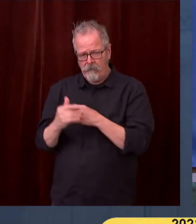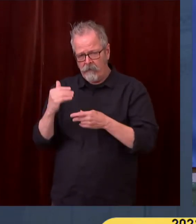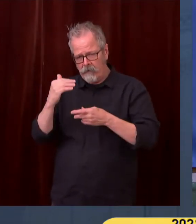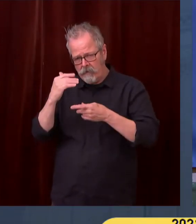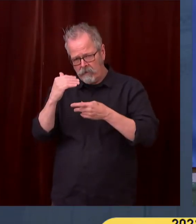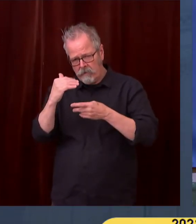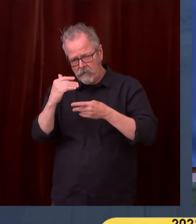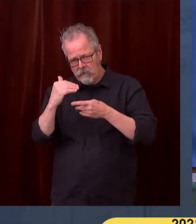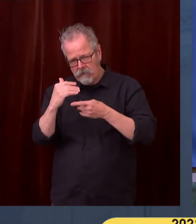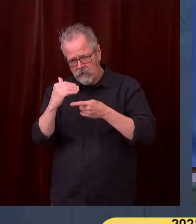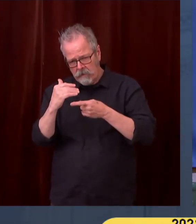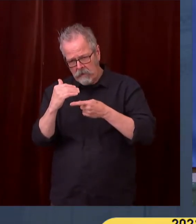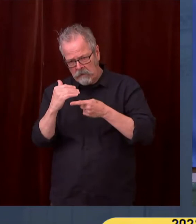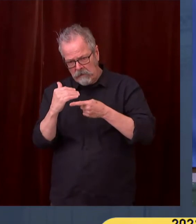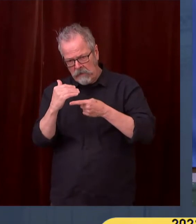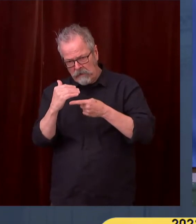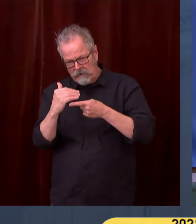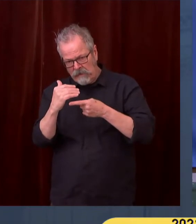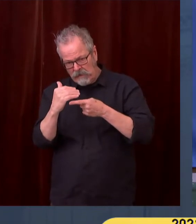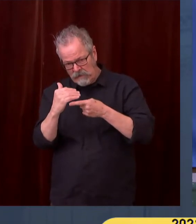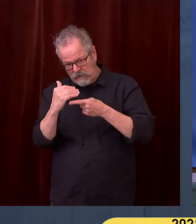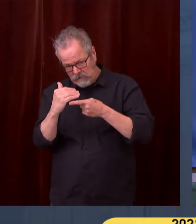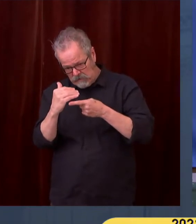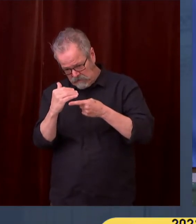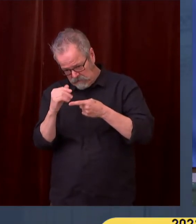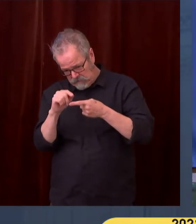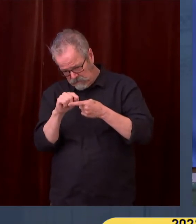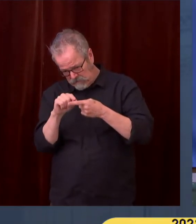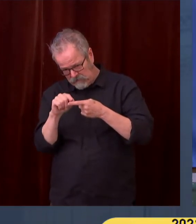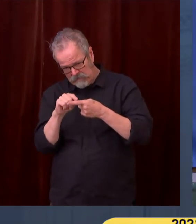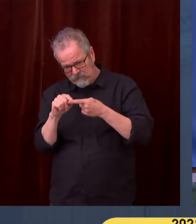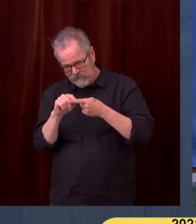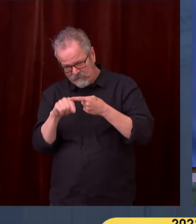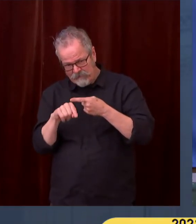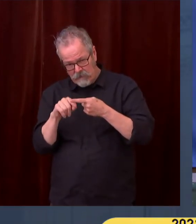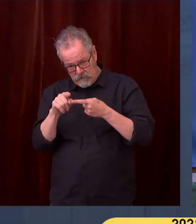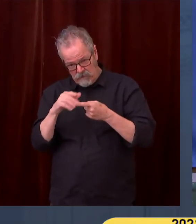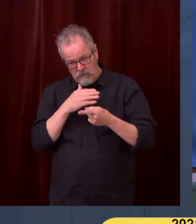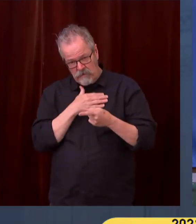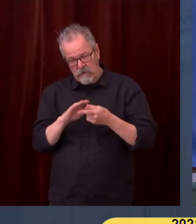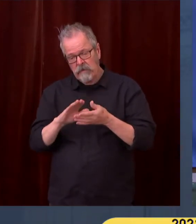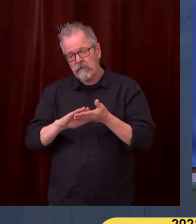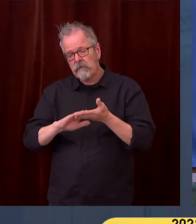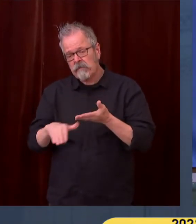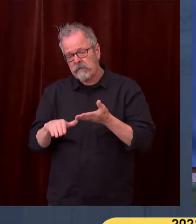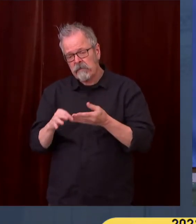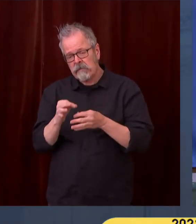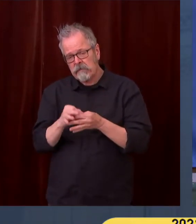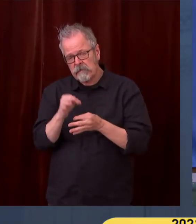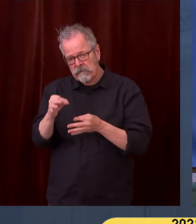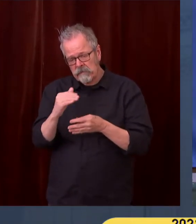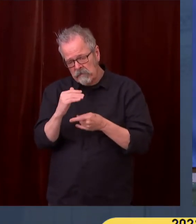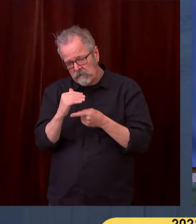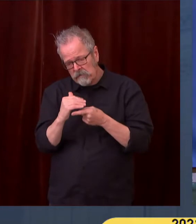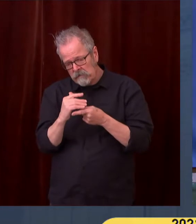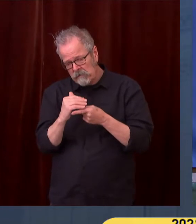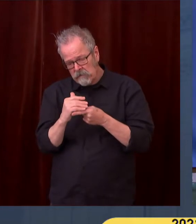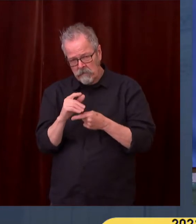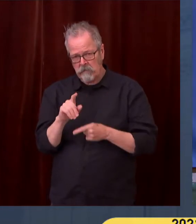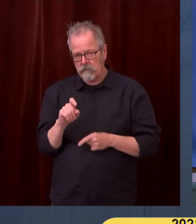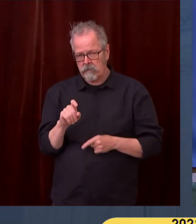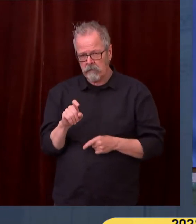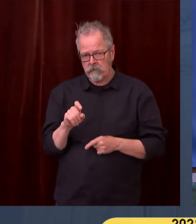Are you willing to give some leeway to those who are right on the edge? Well, first off, this is not judgment day Monday.